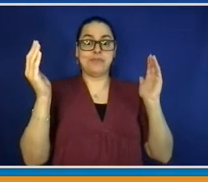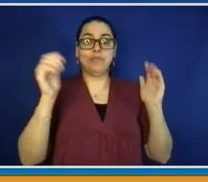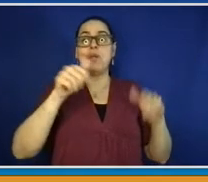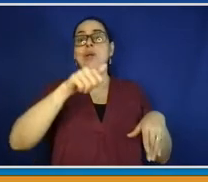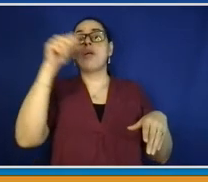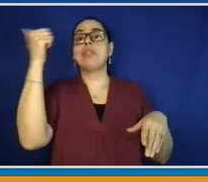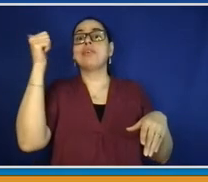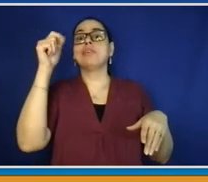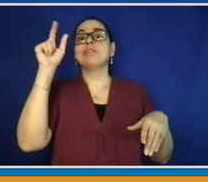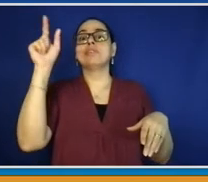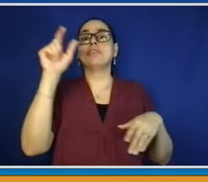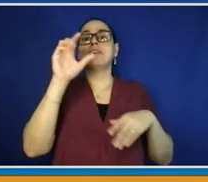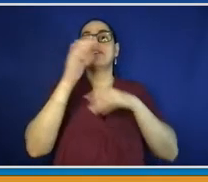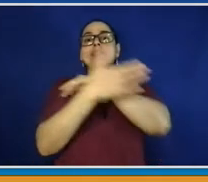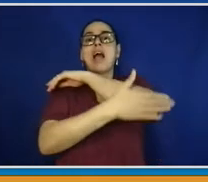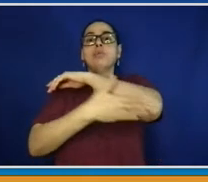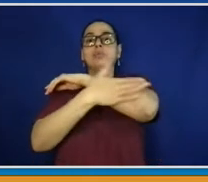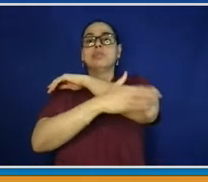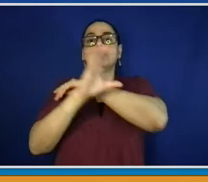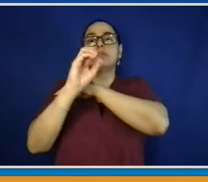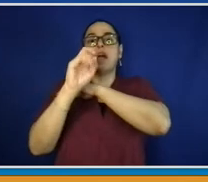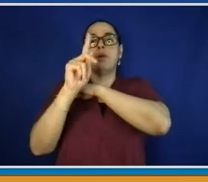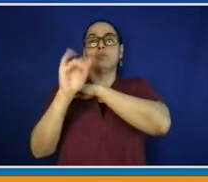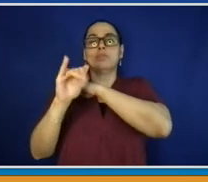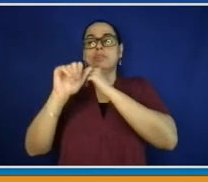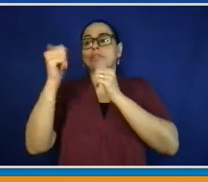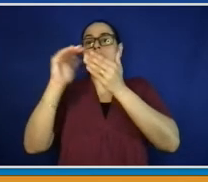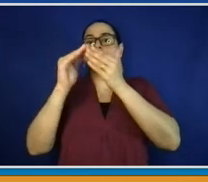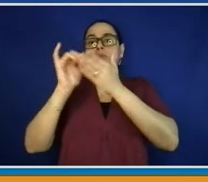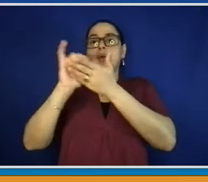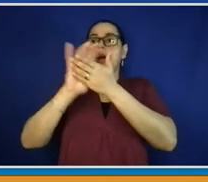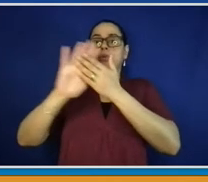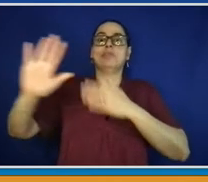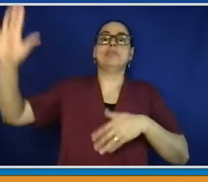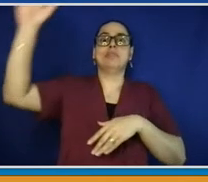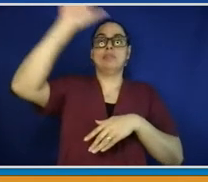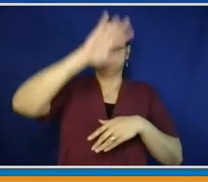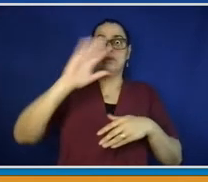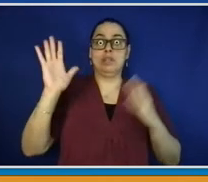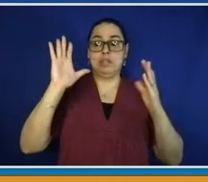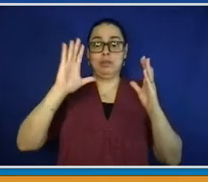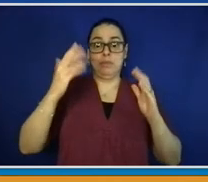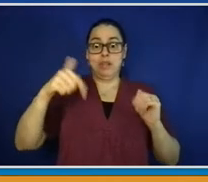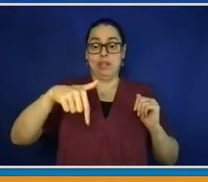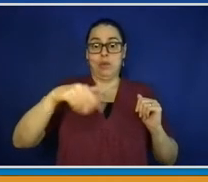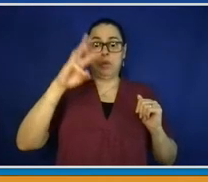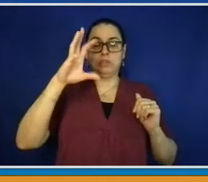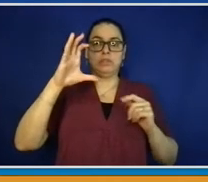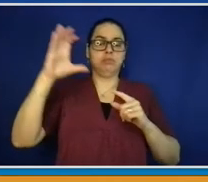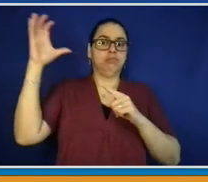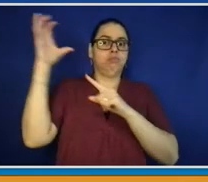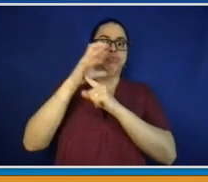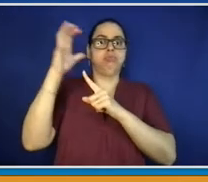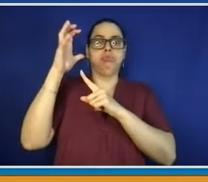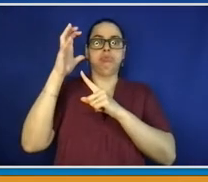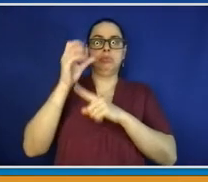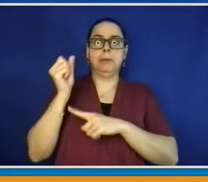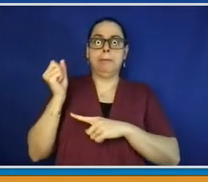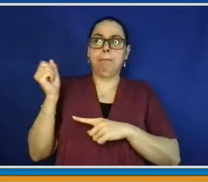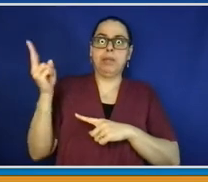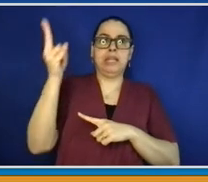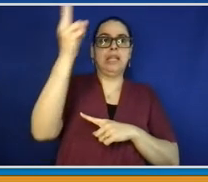fellow counties in the Hudson Valley. We're ahead of each of the four boroughs, major boroughs of New York. We're ahead of Suffolk County as a percentage of vaccination.